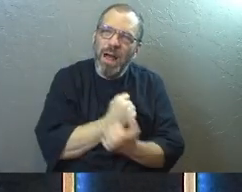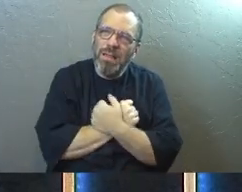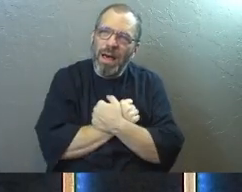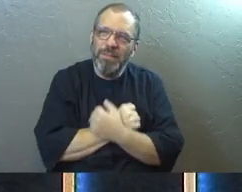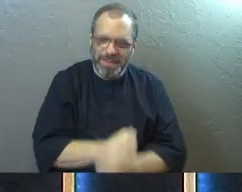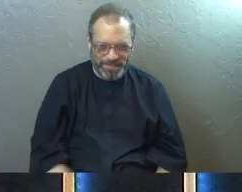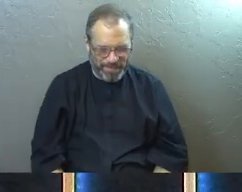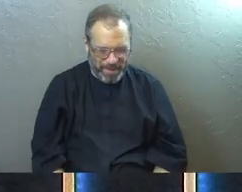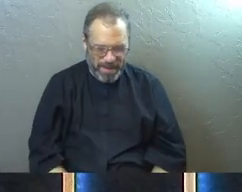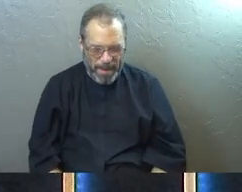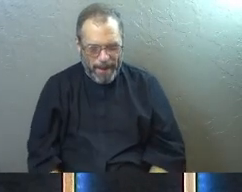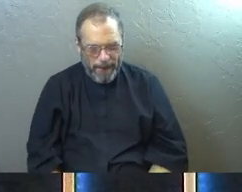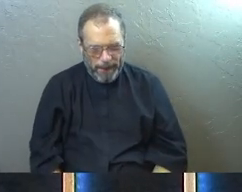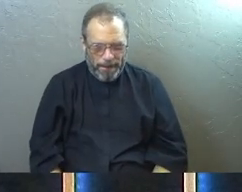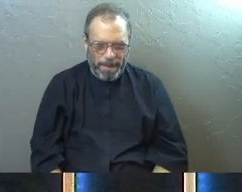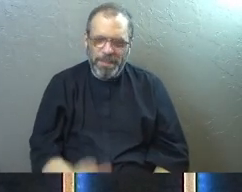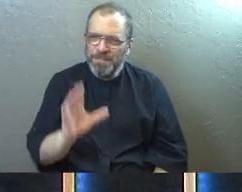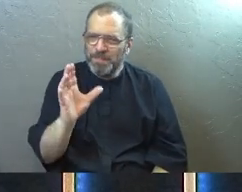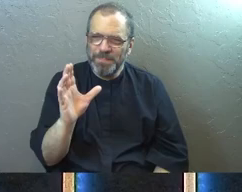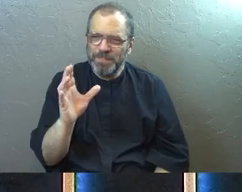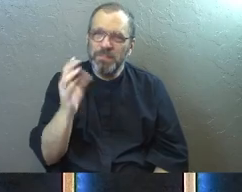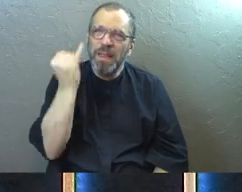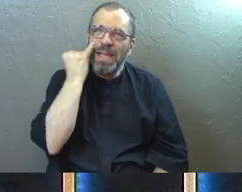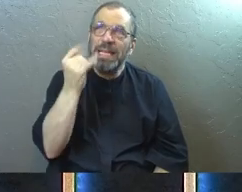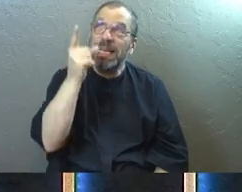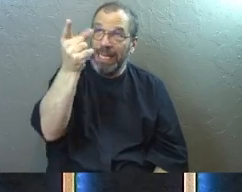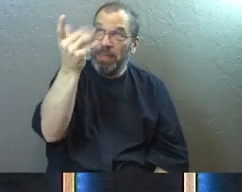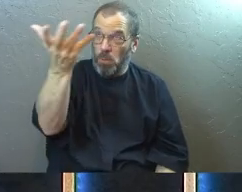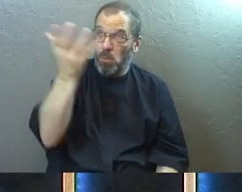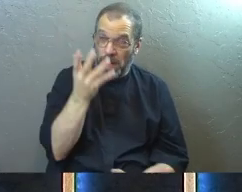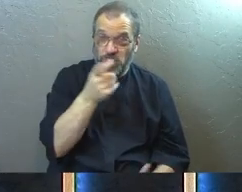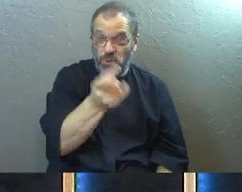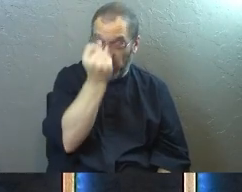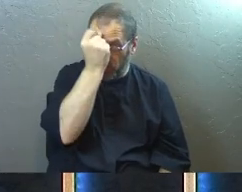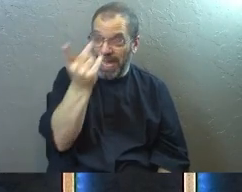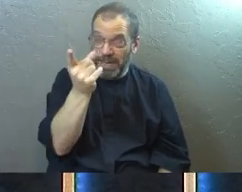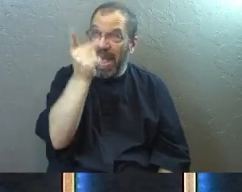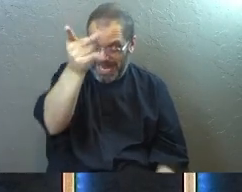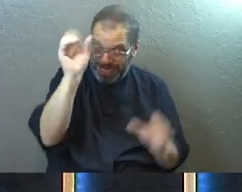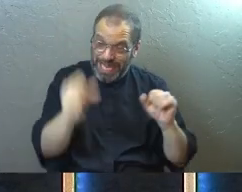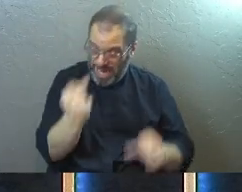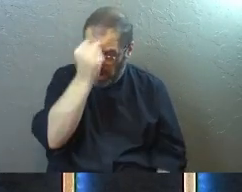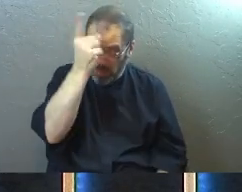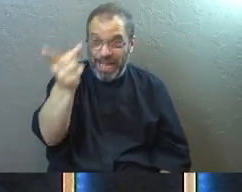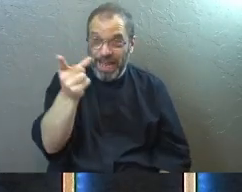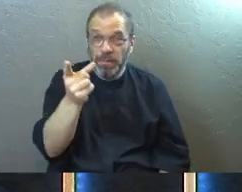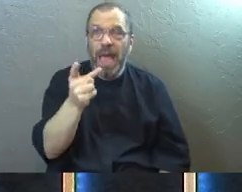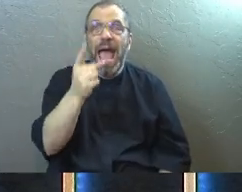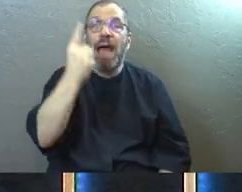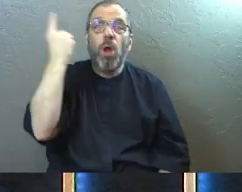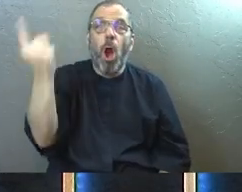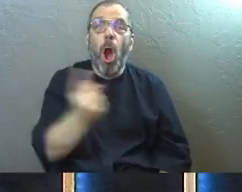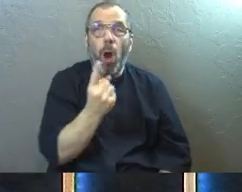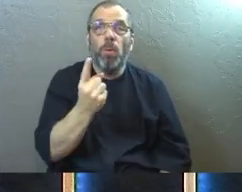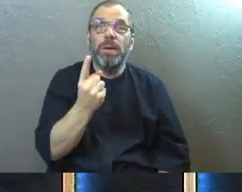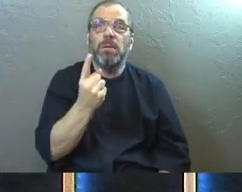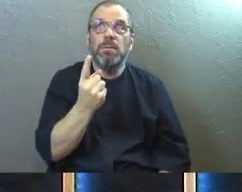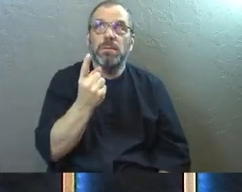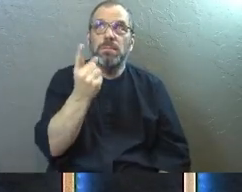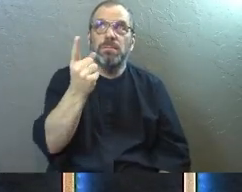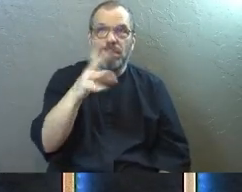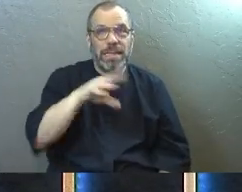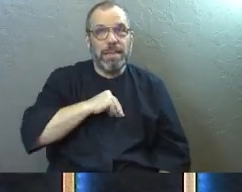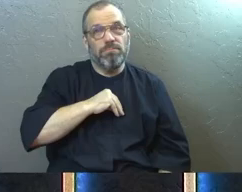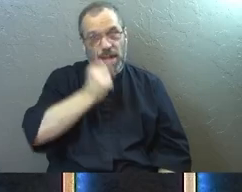I love this idea. It's like God wants to be understood. He can be understood and will always be understanding